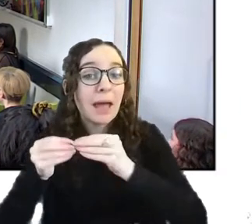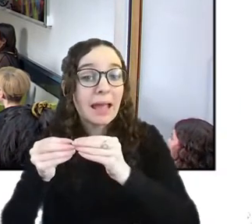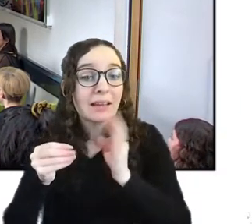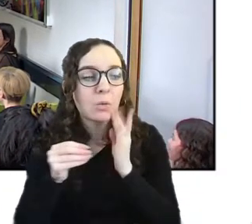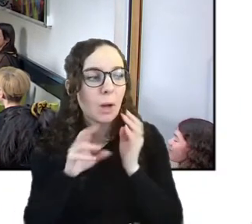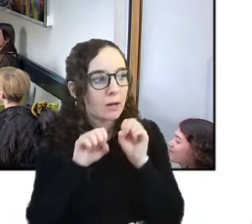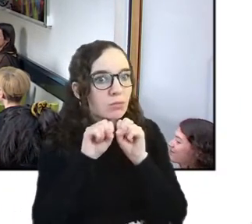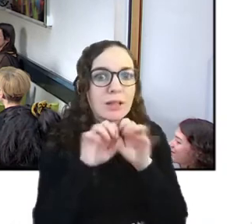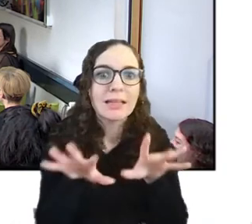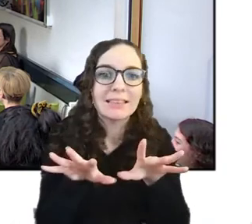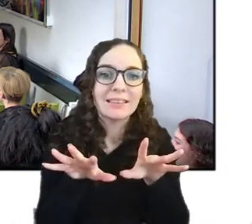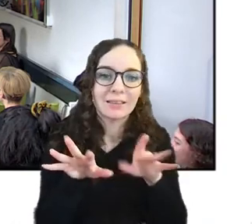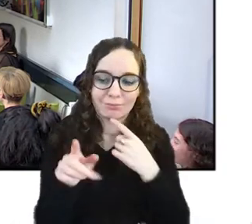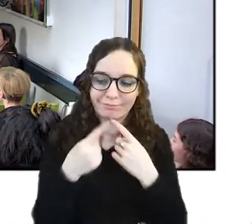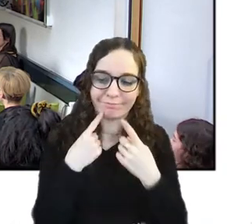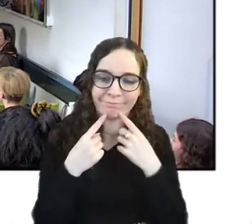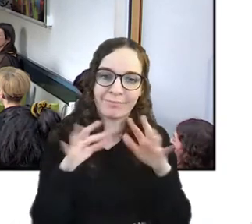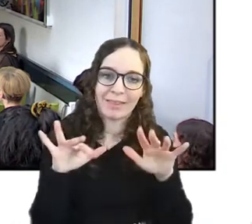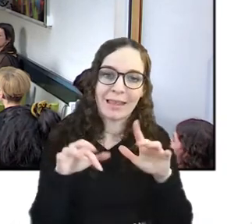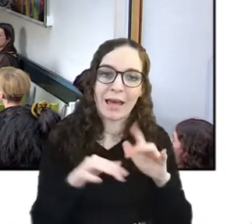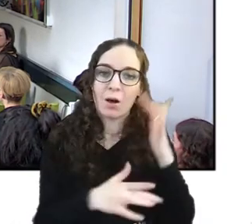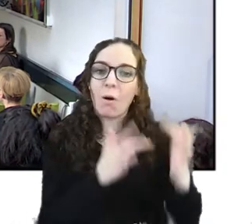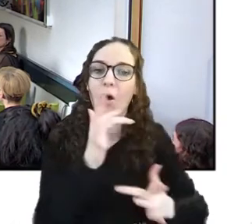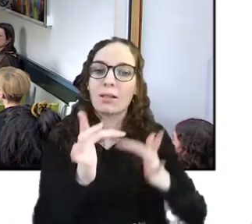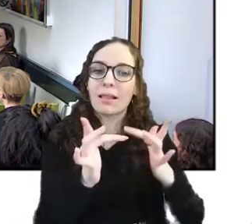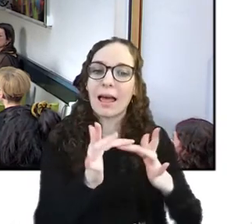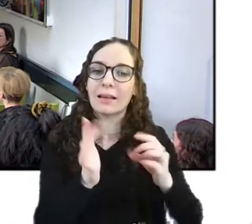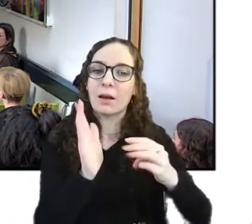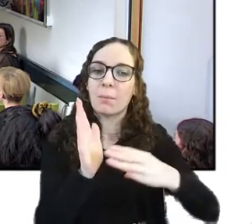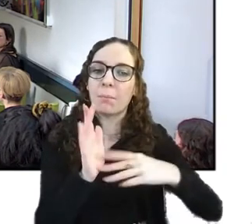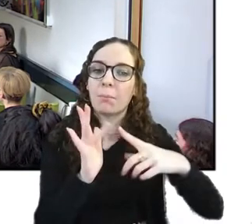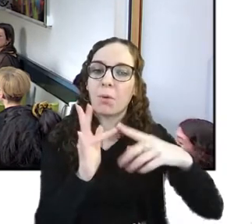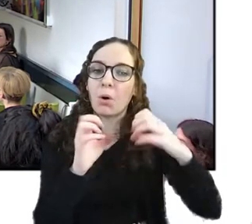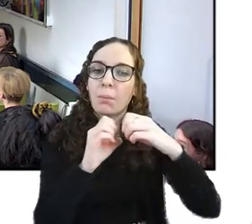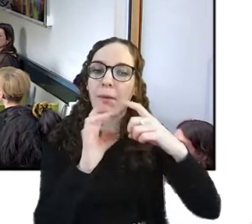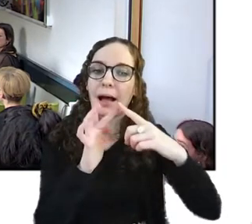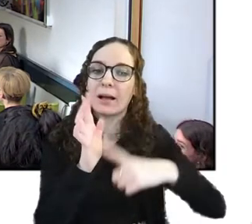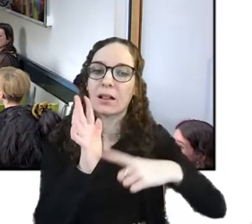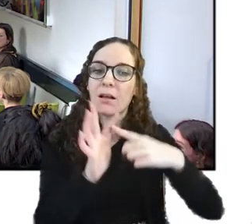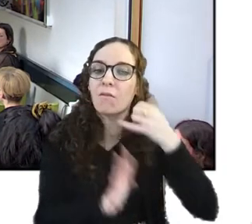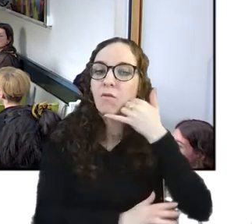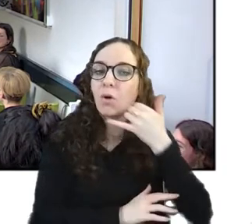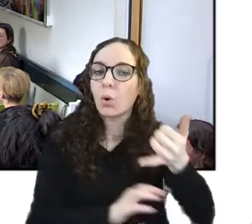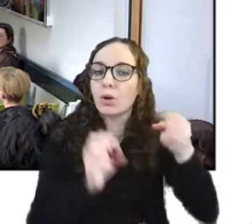thing um yeah anybody else